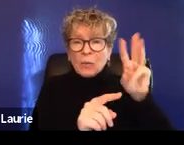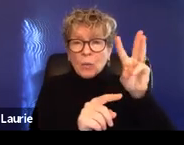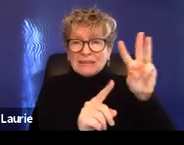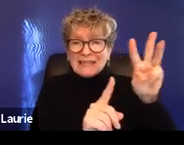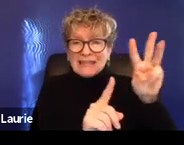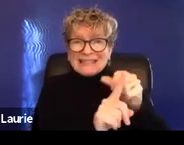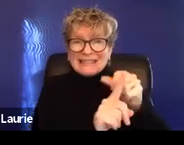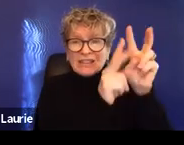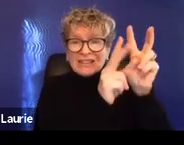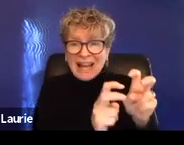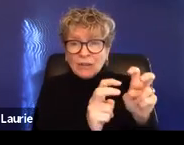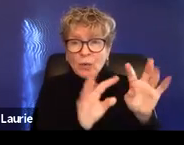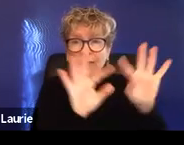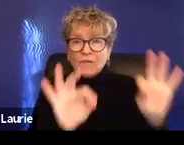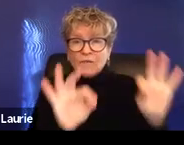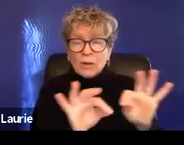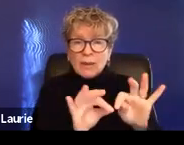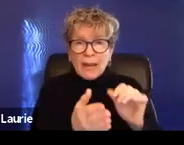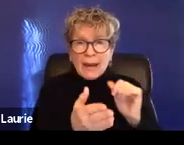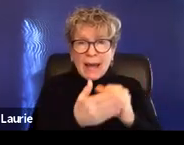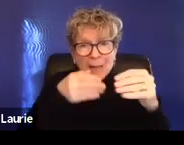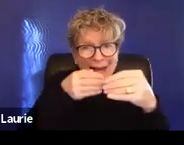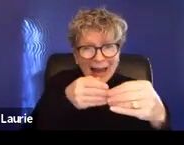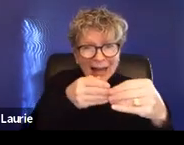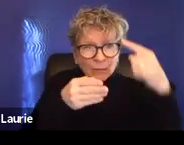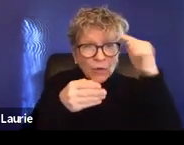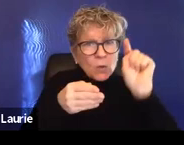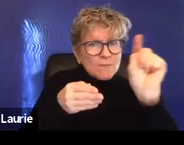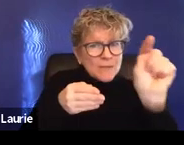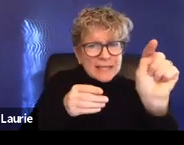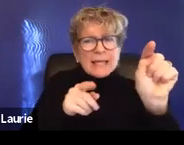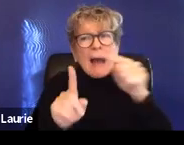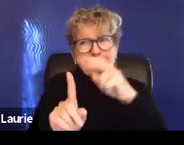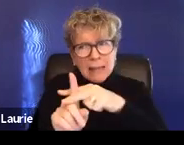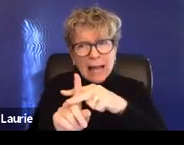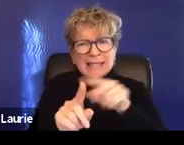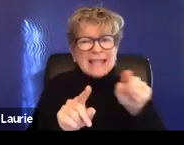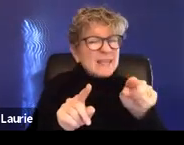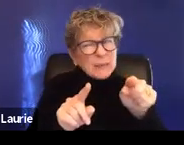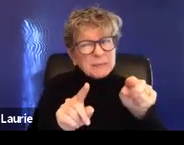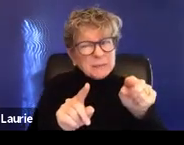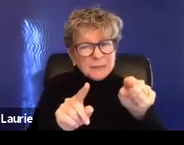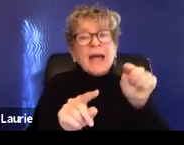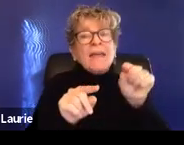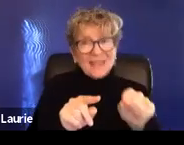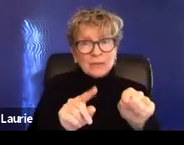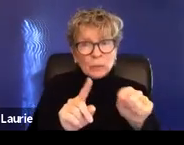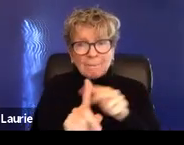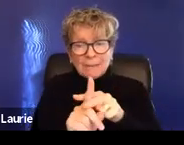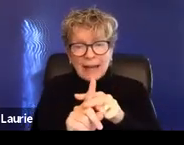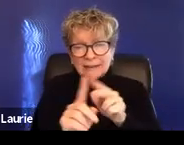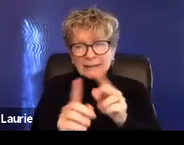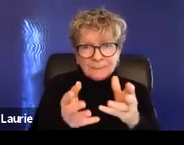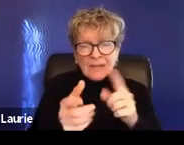at least the section or the areas of the forms that do apply to them. Um, and then discussion discussing